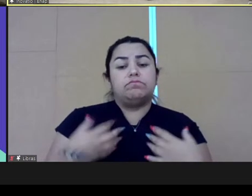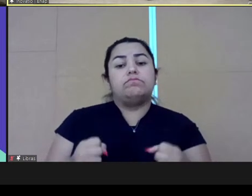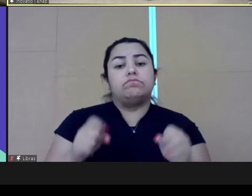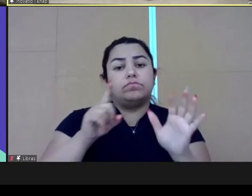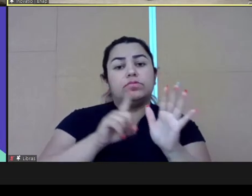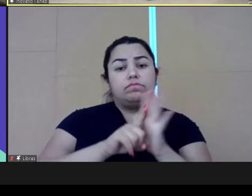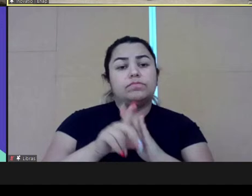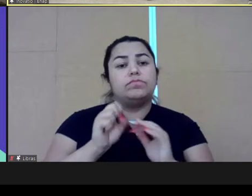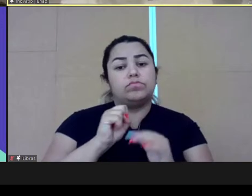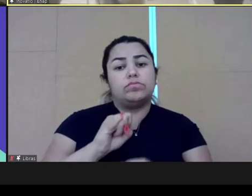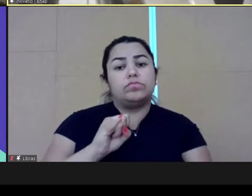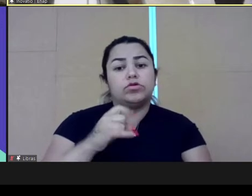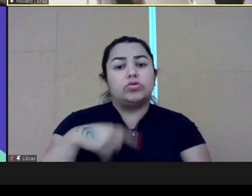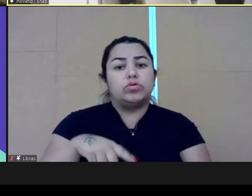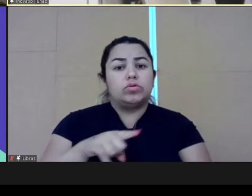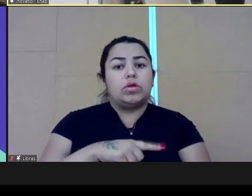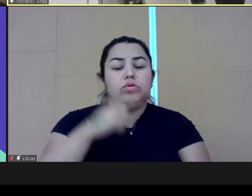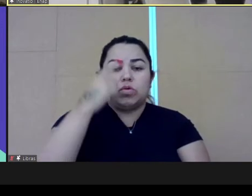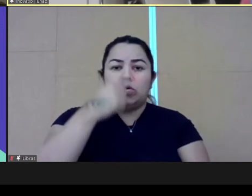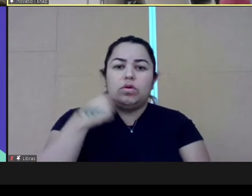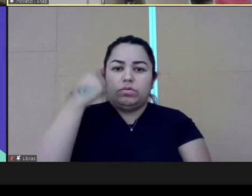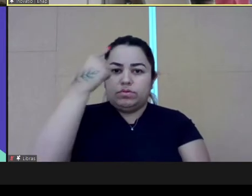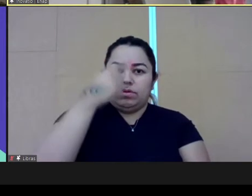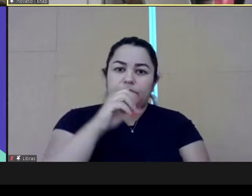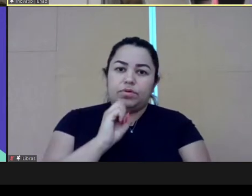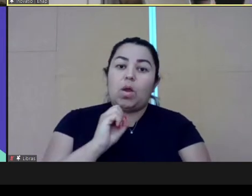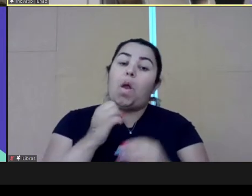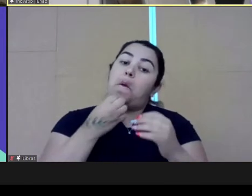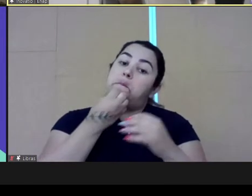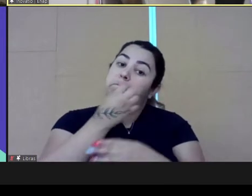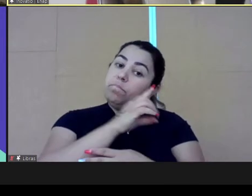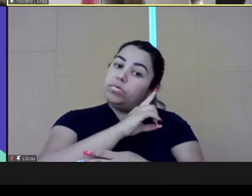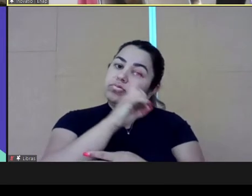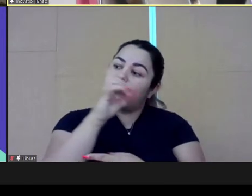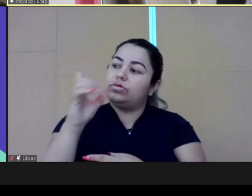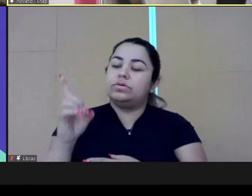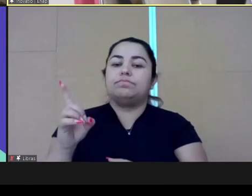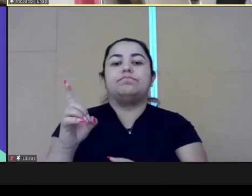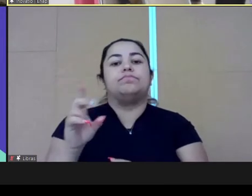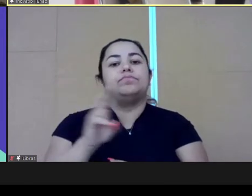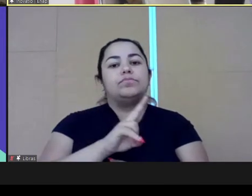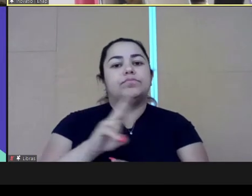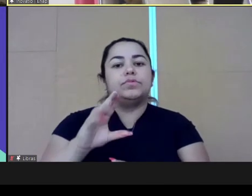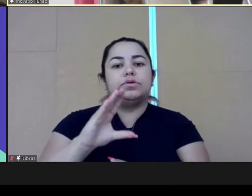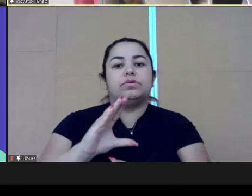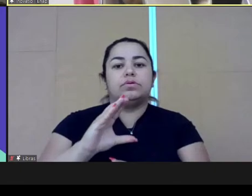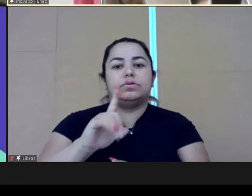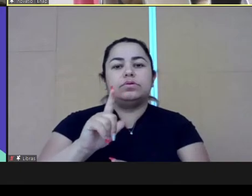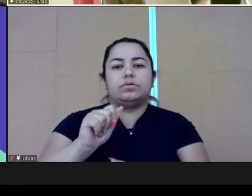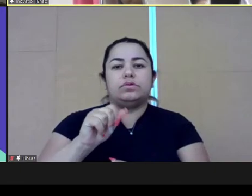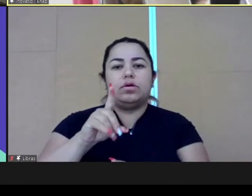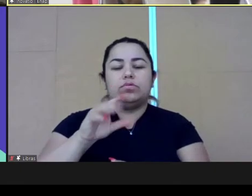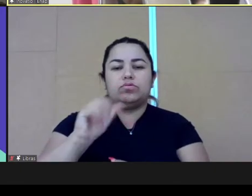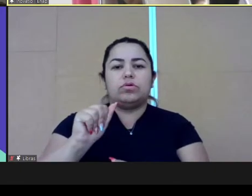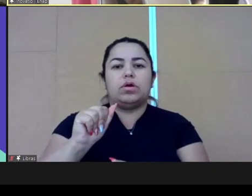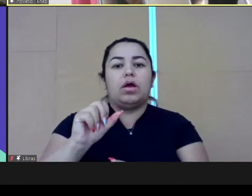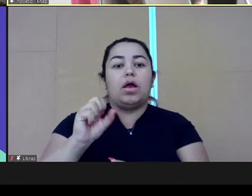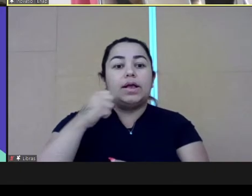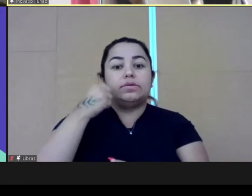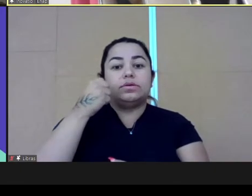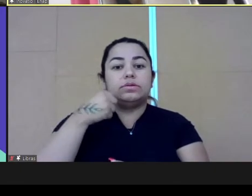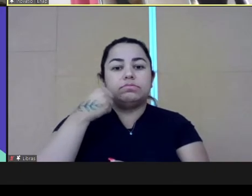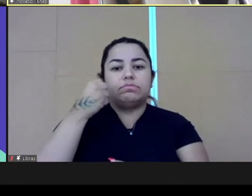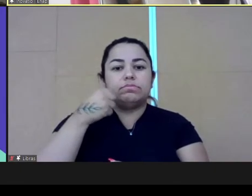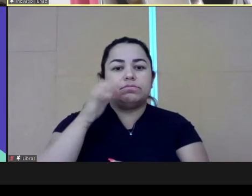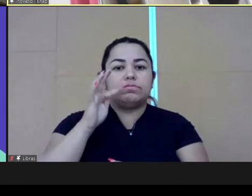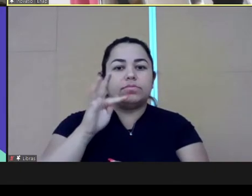Let's just take these last two questions because we are out of time. Good morning. I'm Claudia. I'm from the federal Senate. I